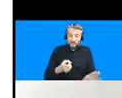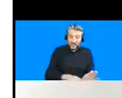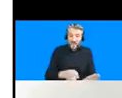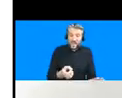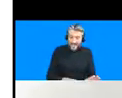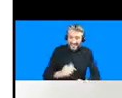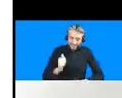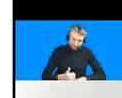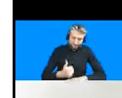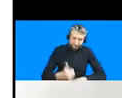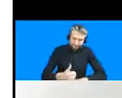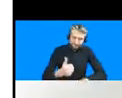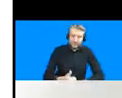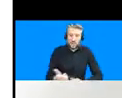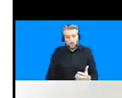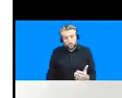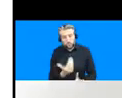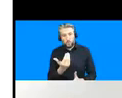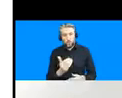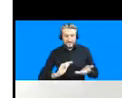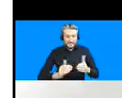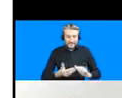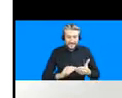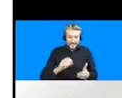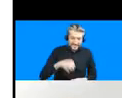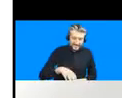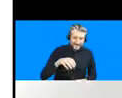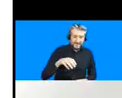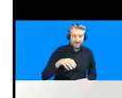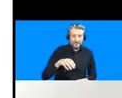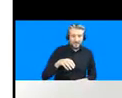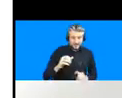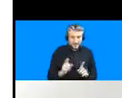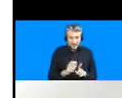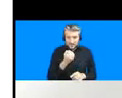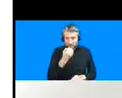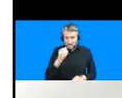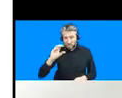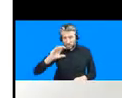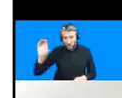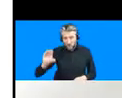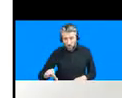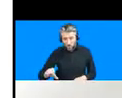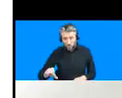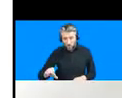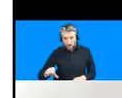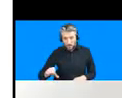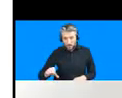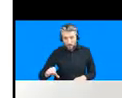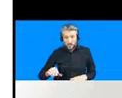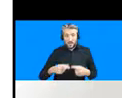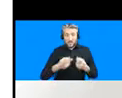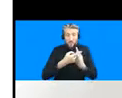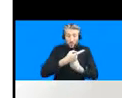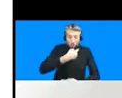if they're healthy productive and prosperous and so globally we have to build in the next sort of decades uh